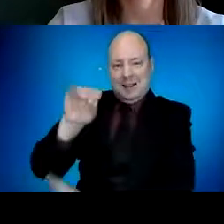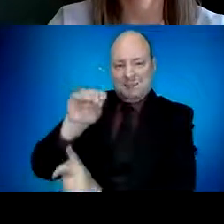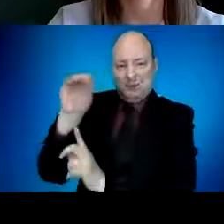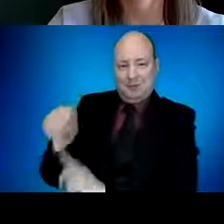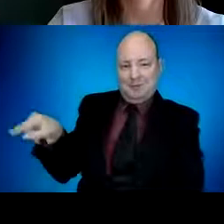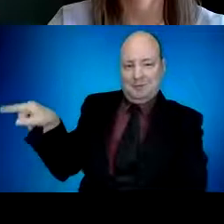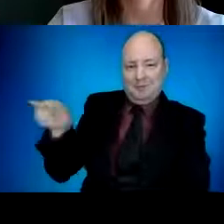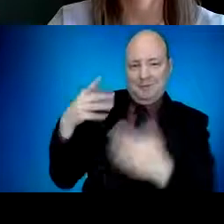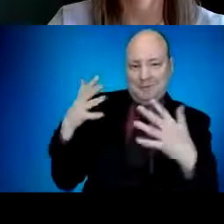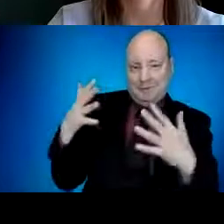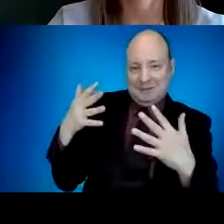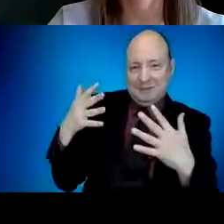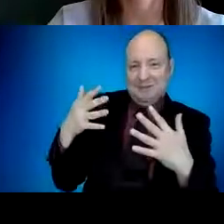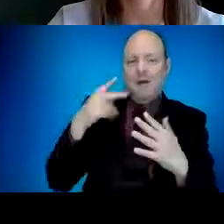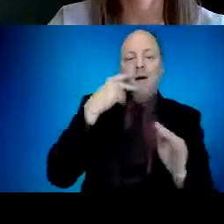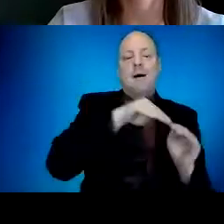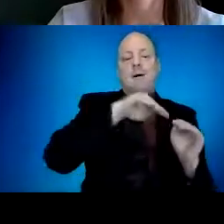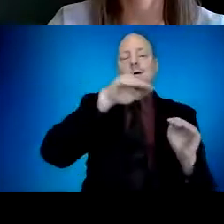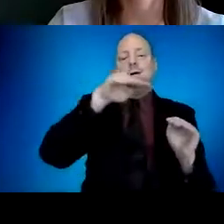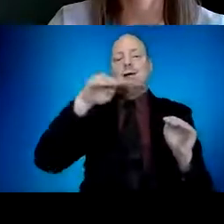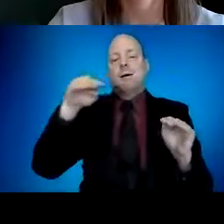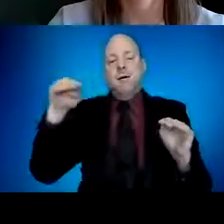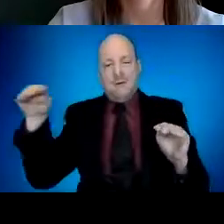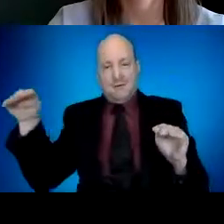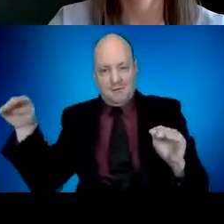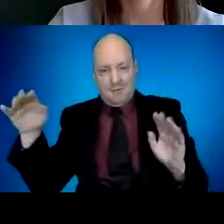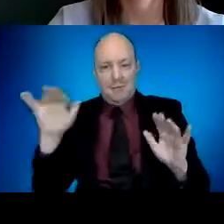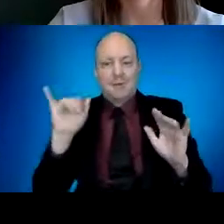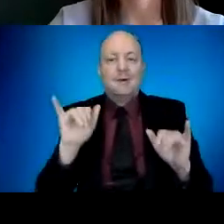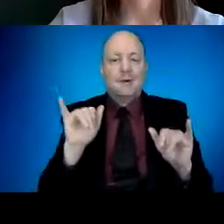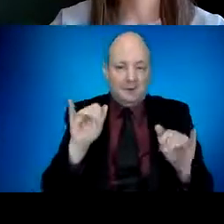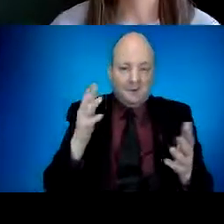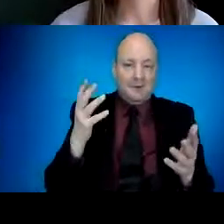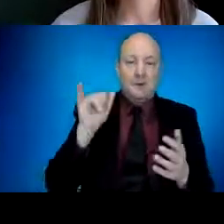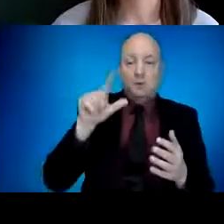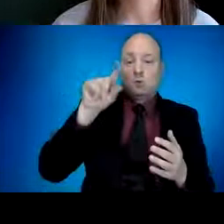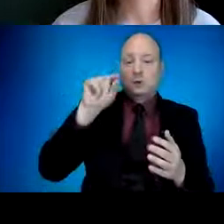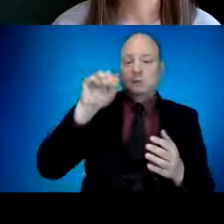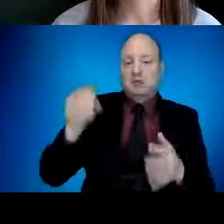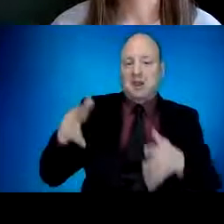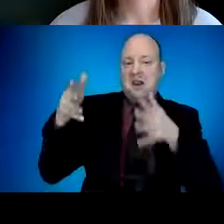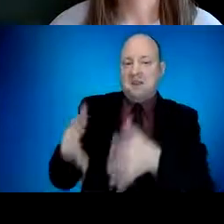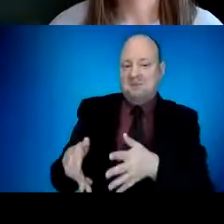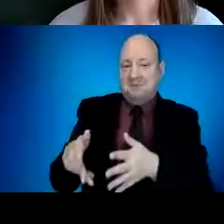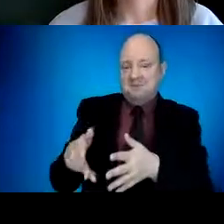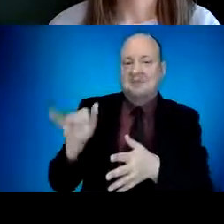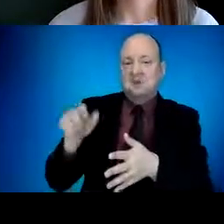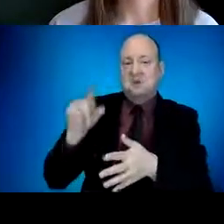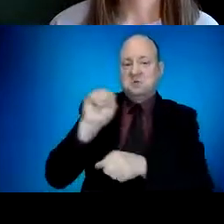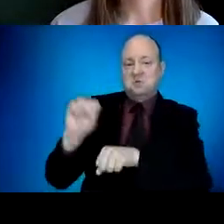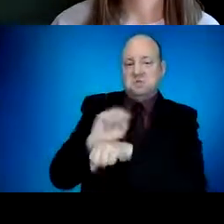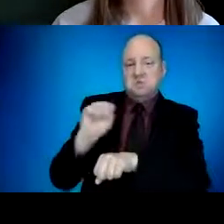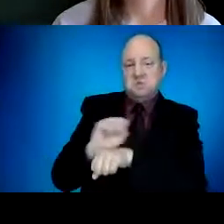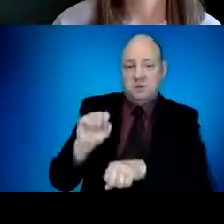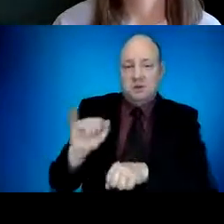remain below 50% of seniors vaccinated, not because they don't have appointments open. Some of the counties that are furthest behind in vaccination rates